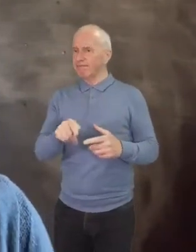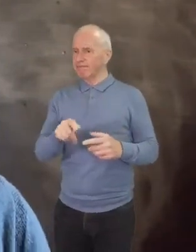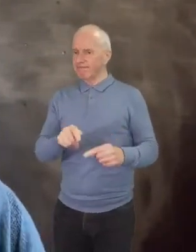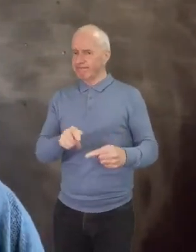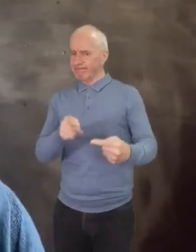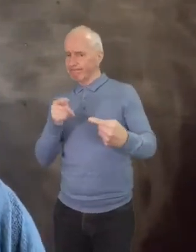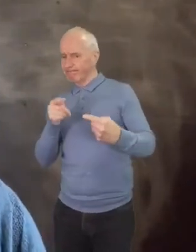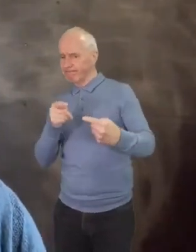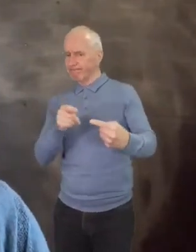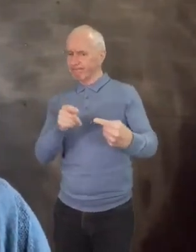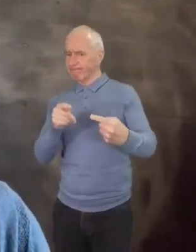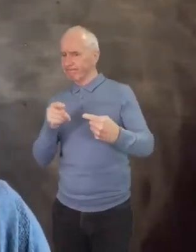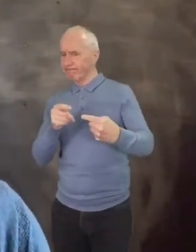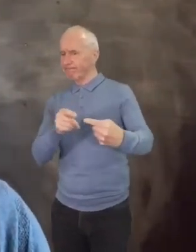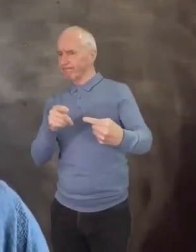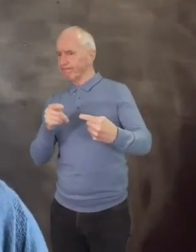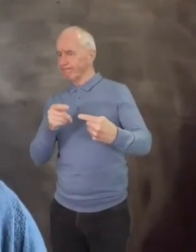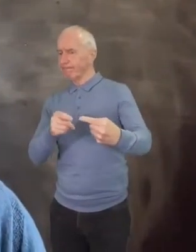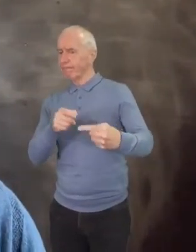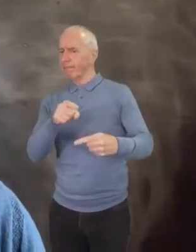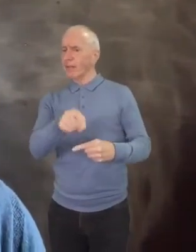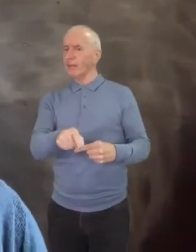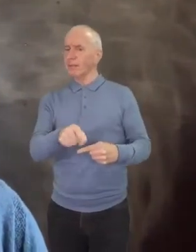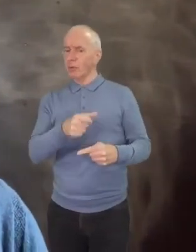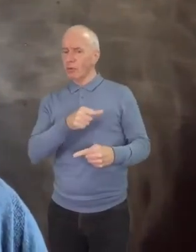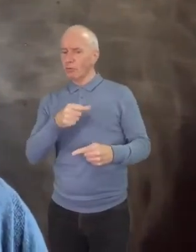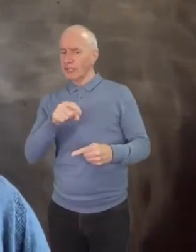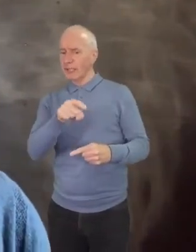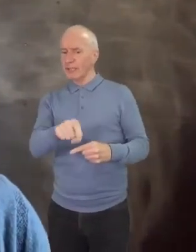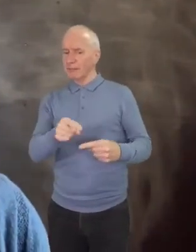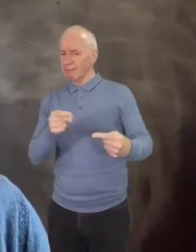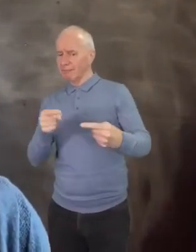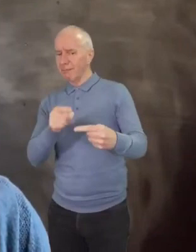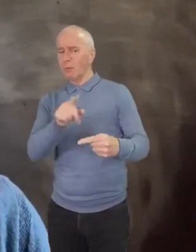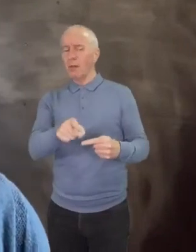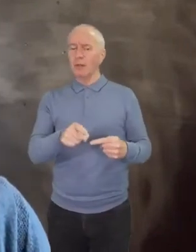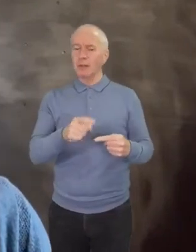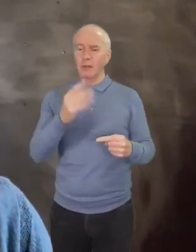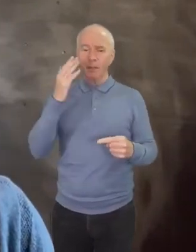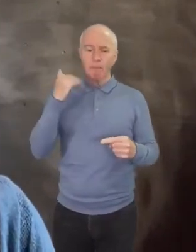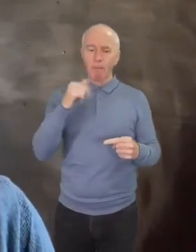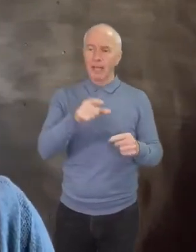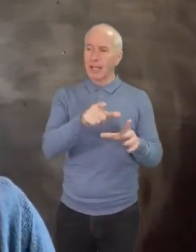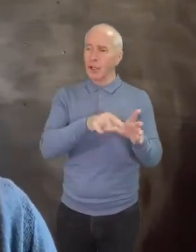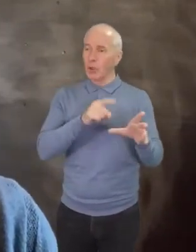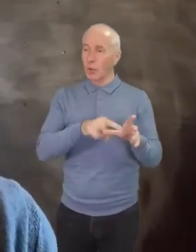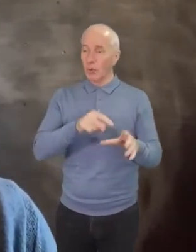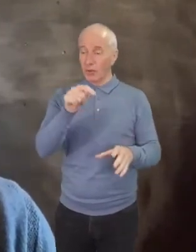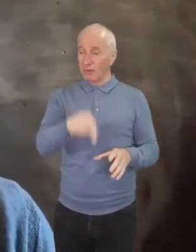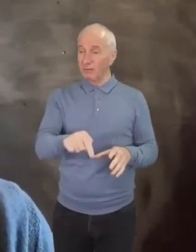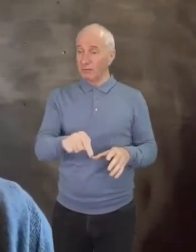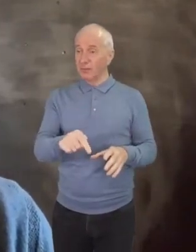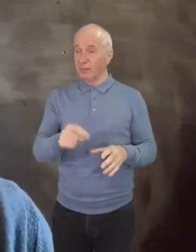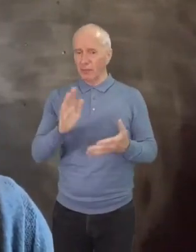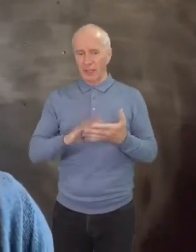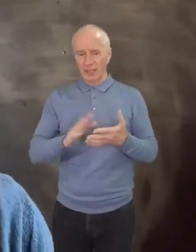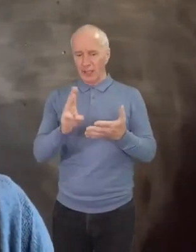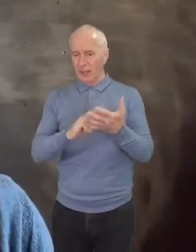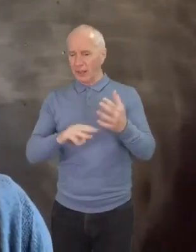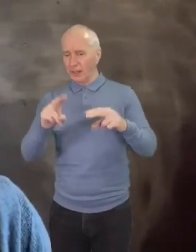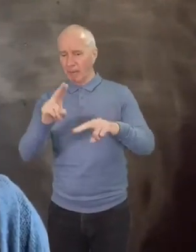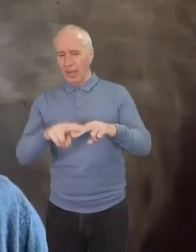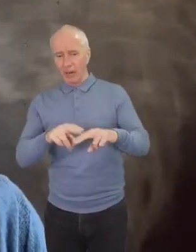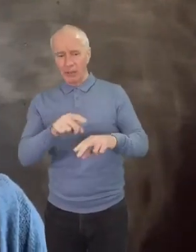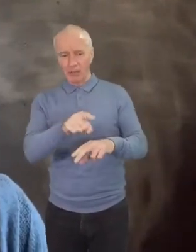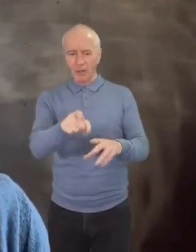amongst black youth. He notes that a lot of Christian preaching made the parents of these